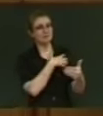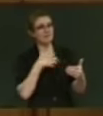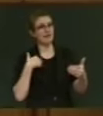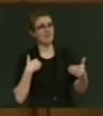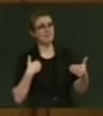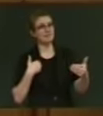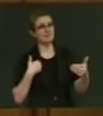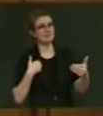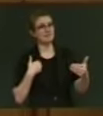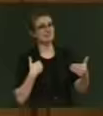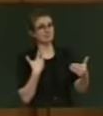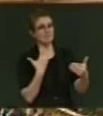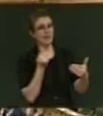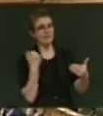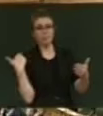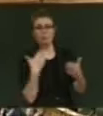Zealand's ICT sector?